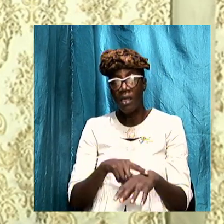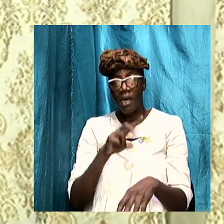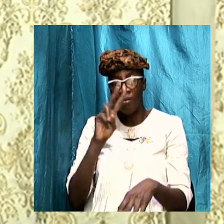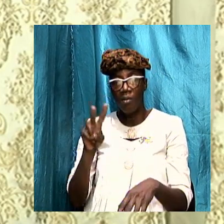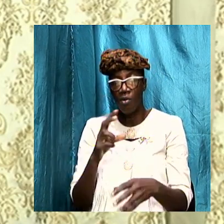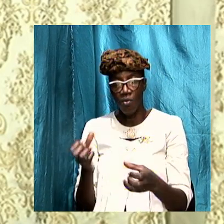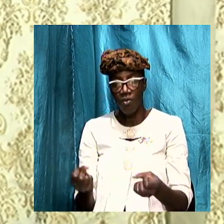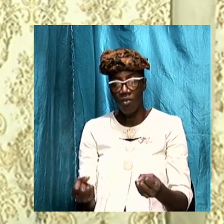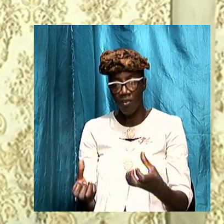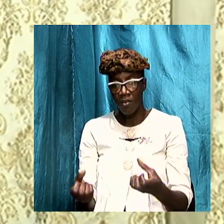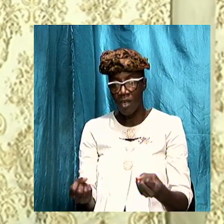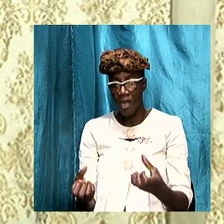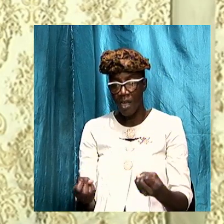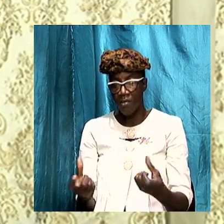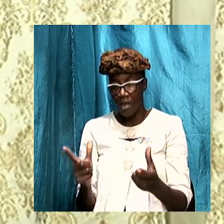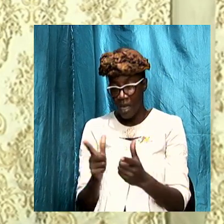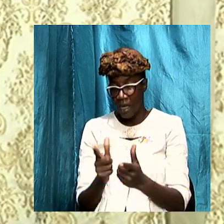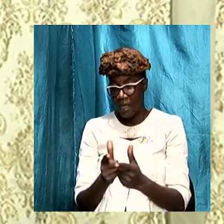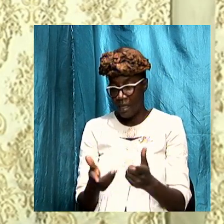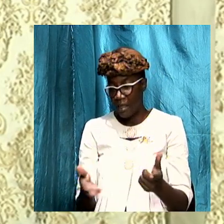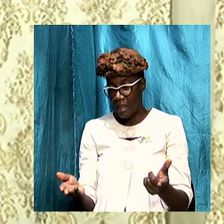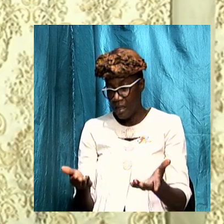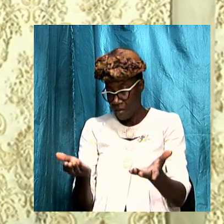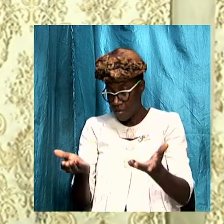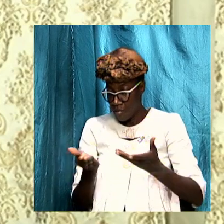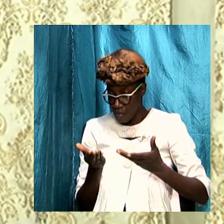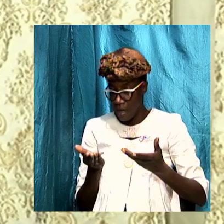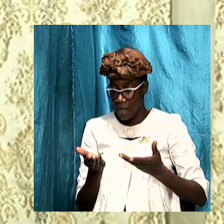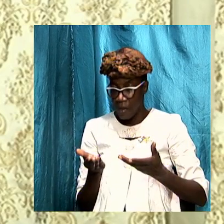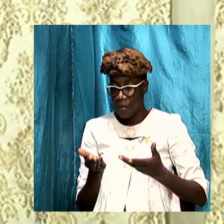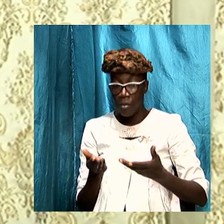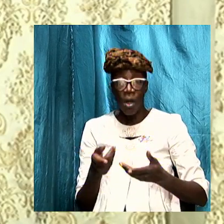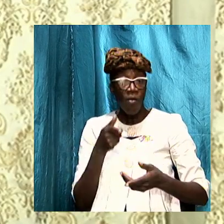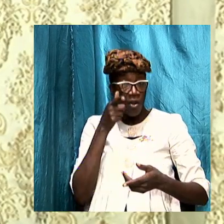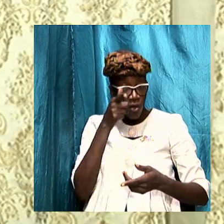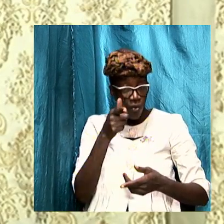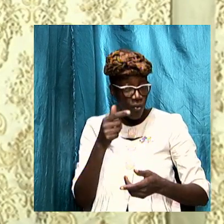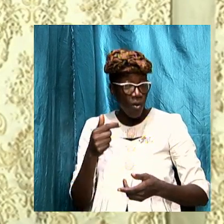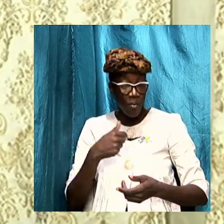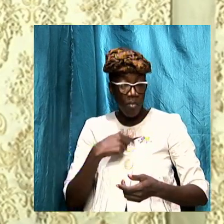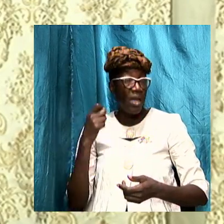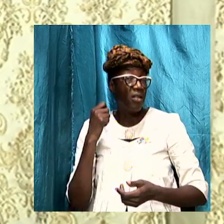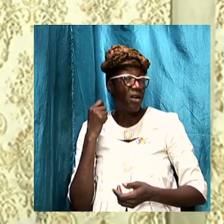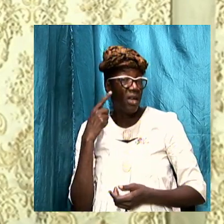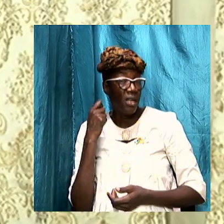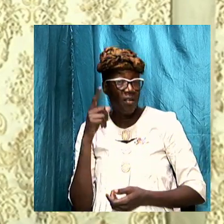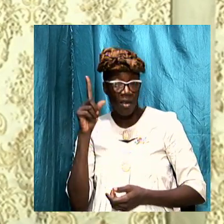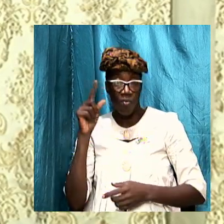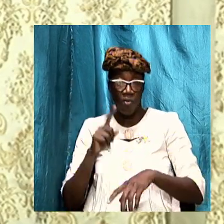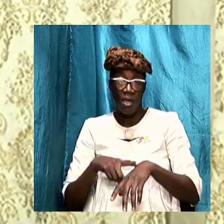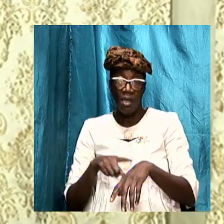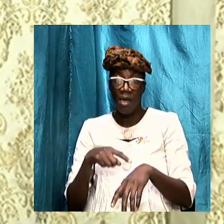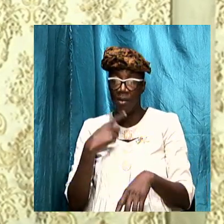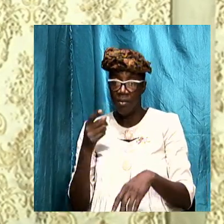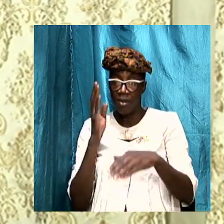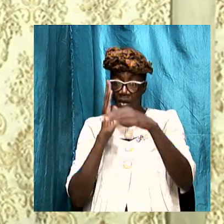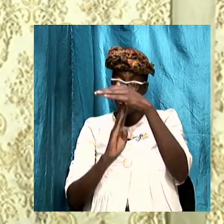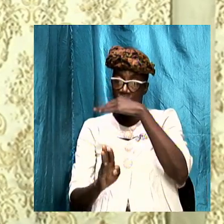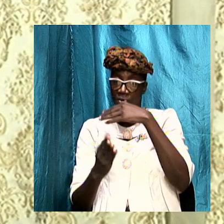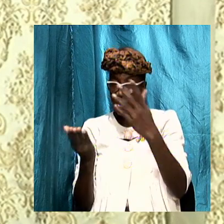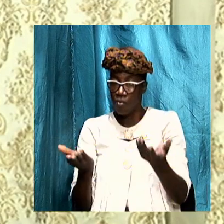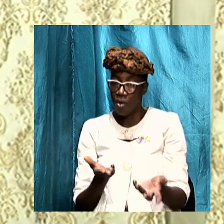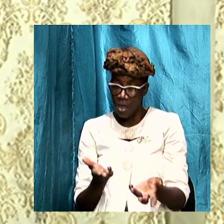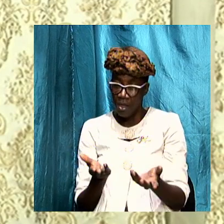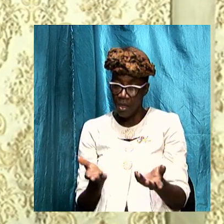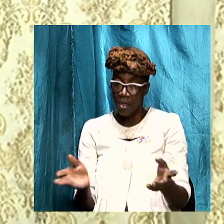signs and he used little things to bring across a message one time he said to a prophet I want you to